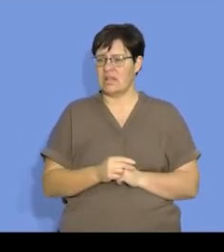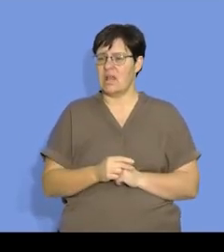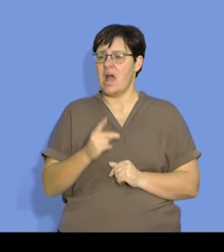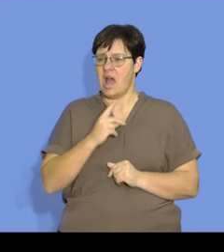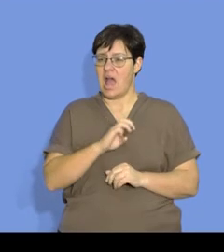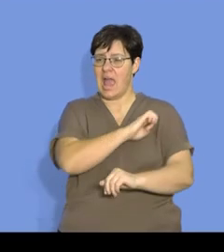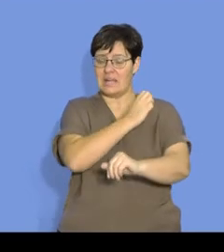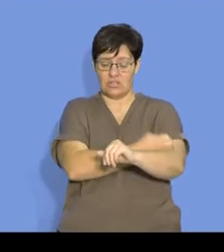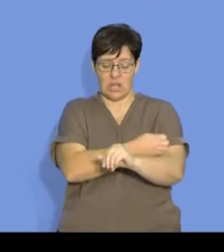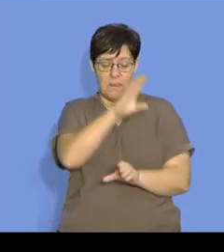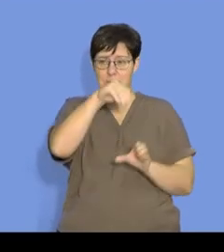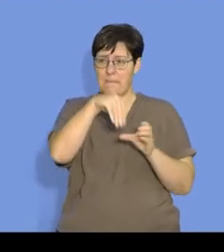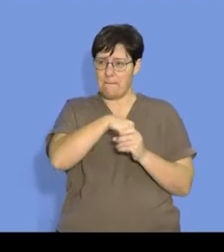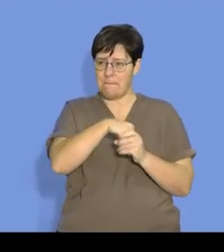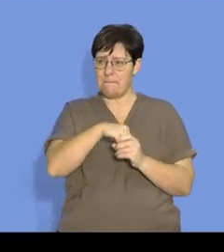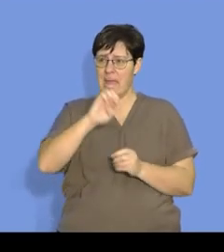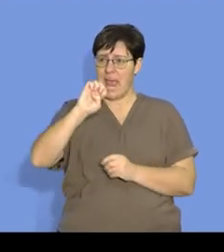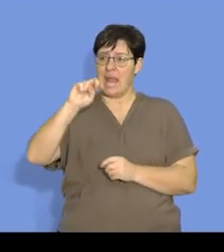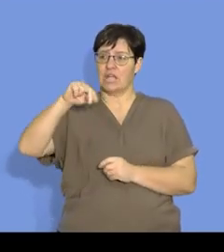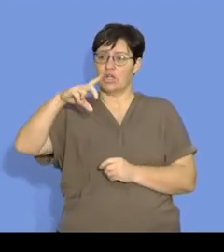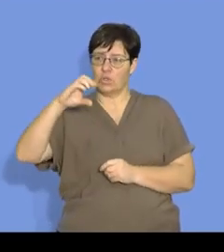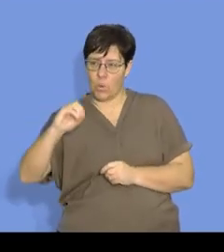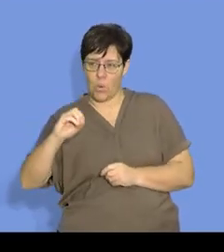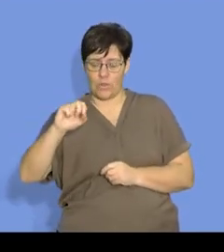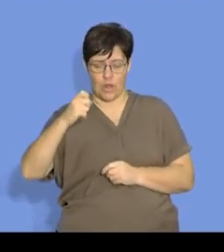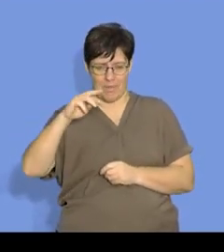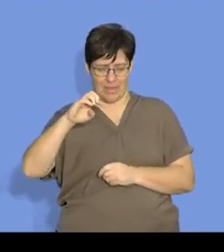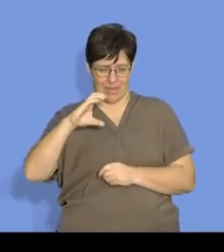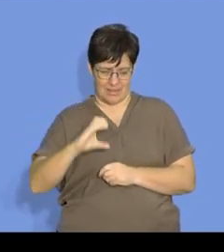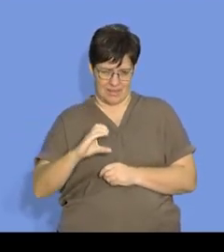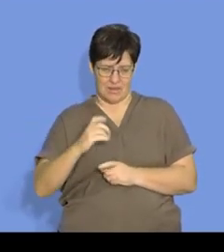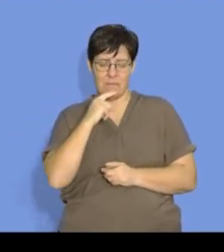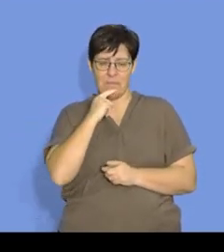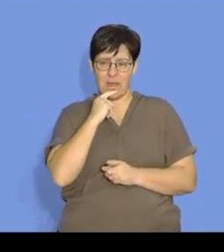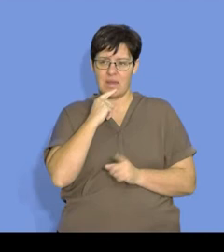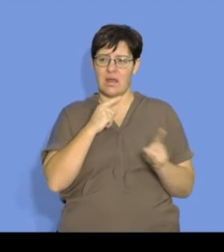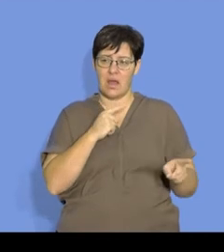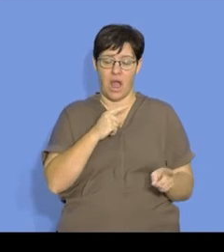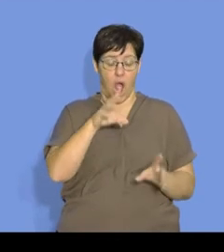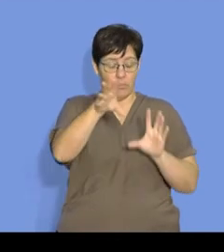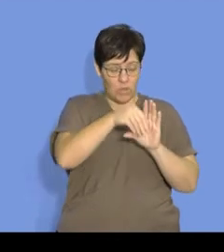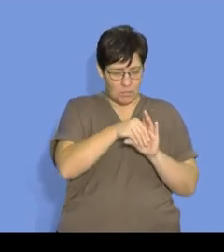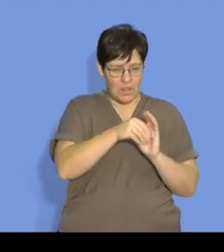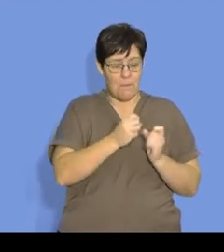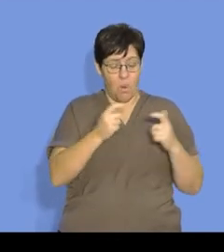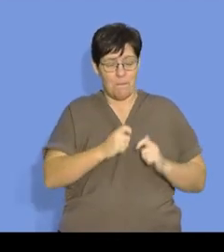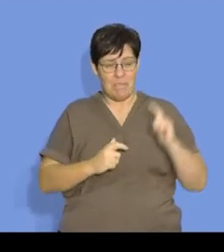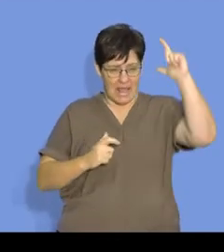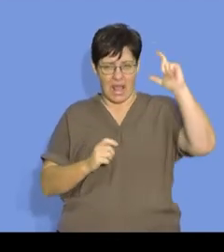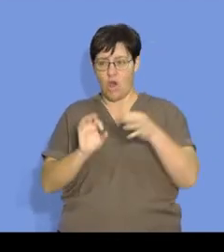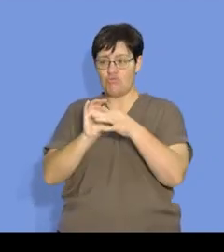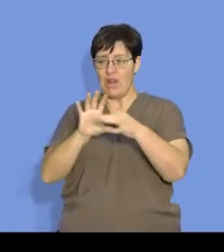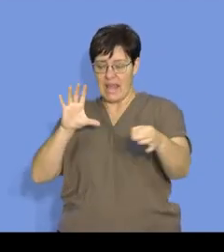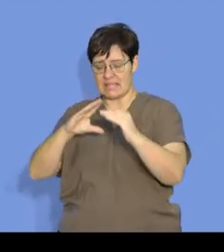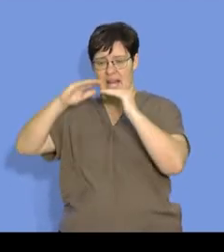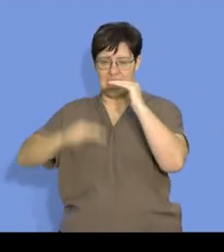energy absorbed for this endothermic reaction is then bigger than the energy that gets released